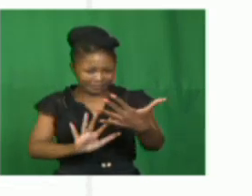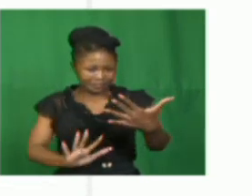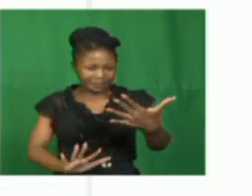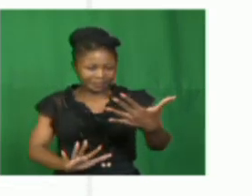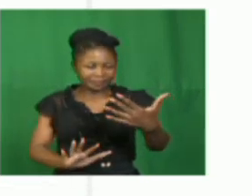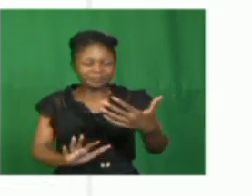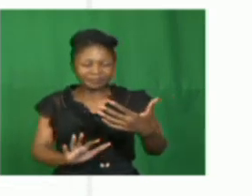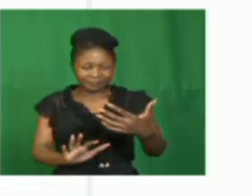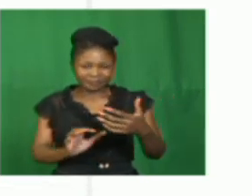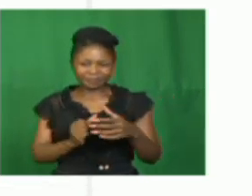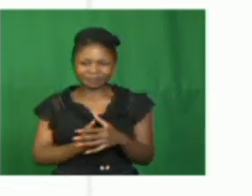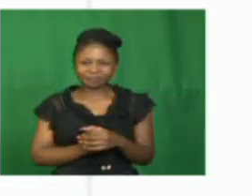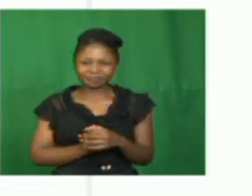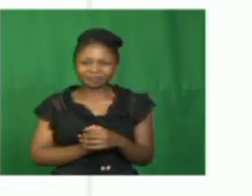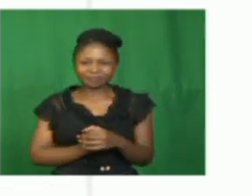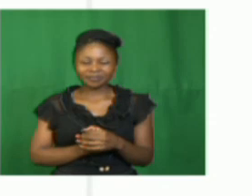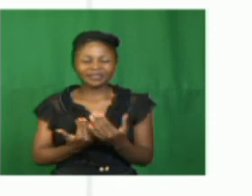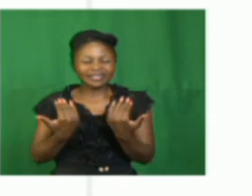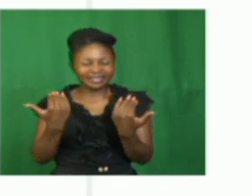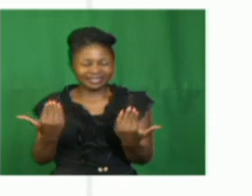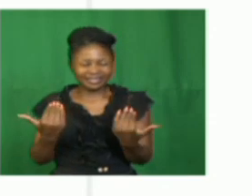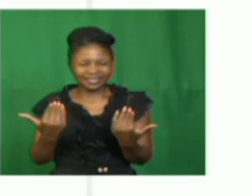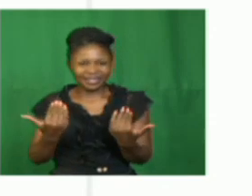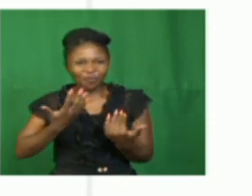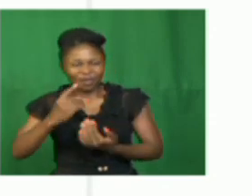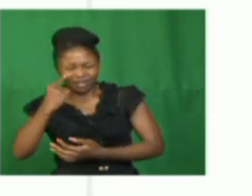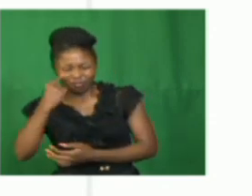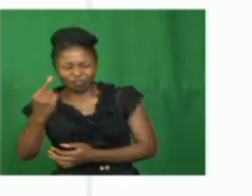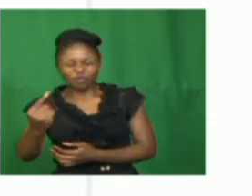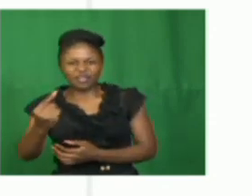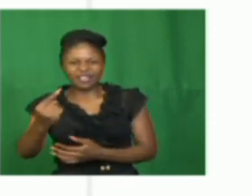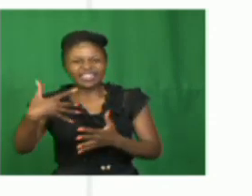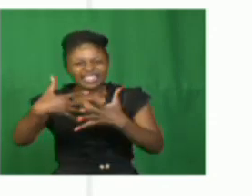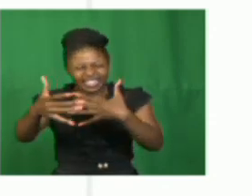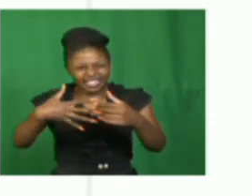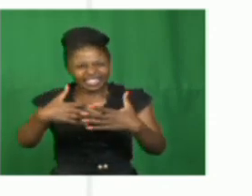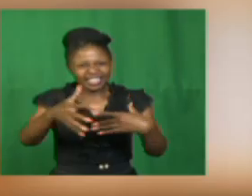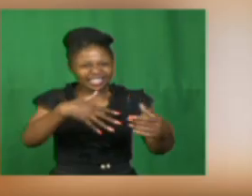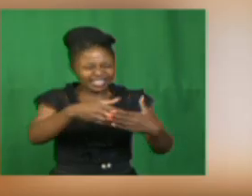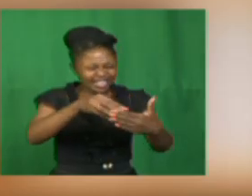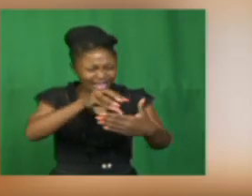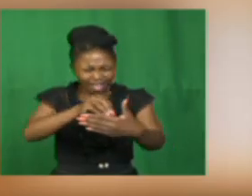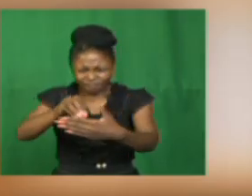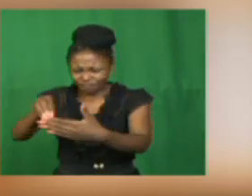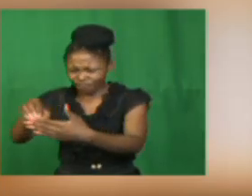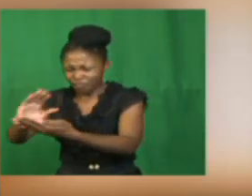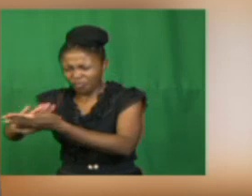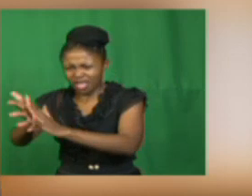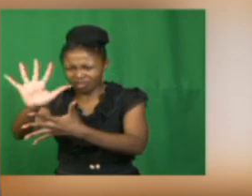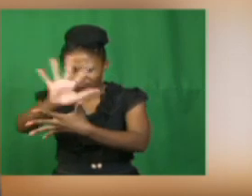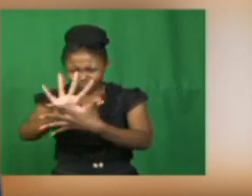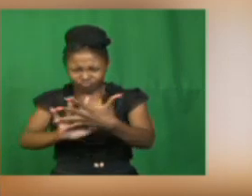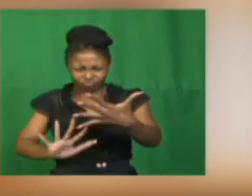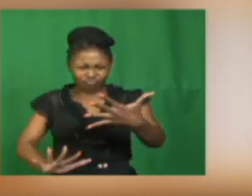Now, let us look at some of the elements that make up a story.